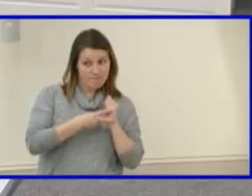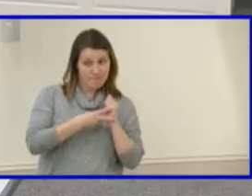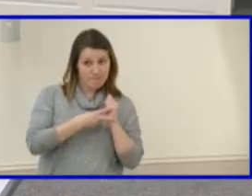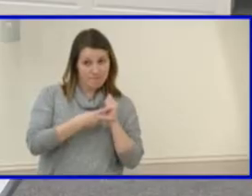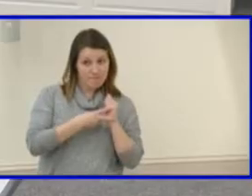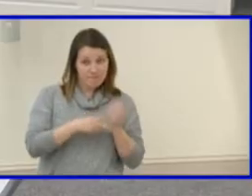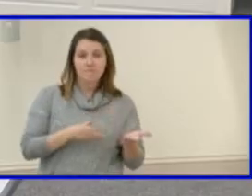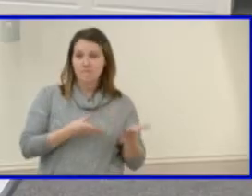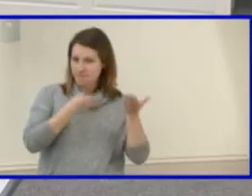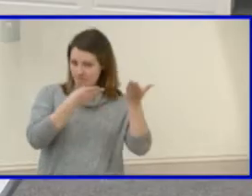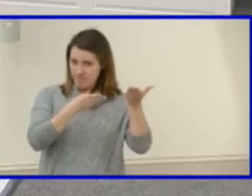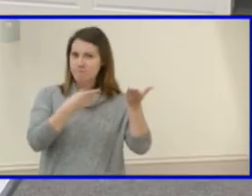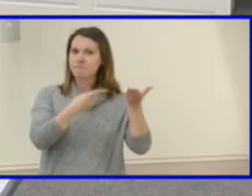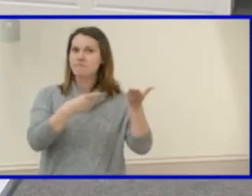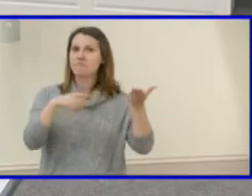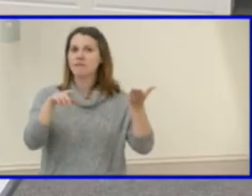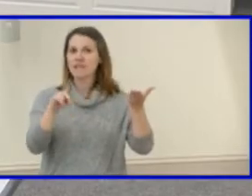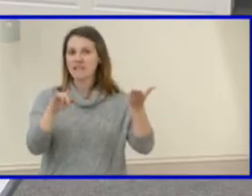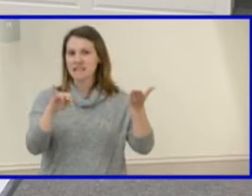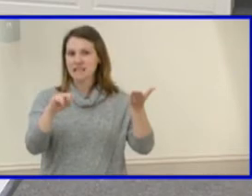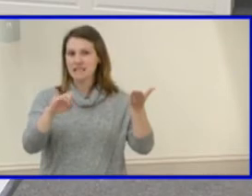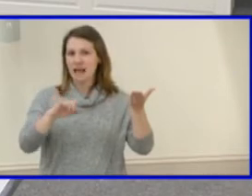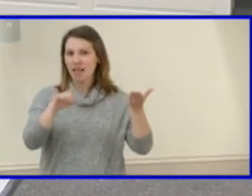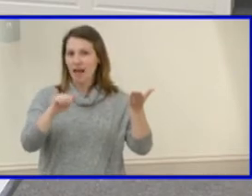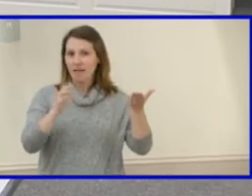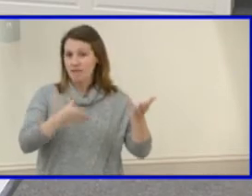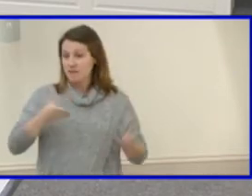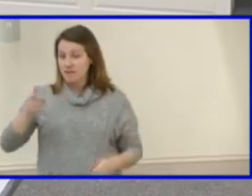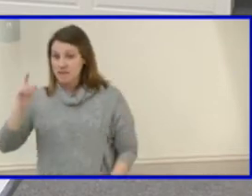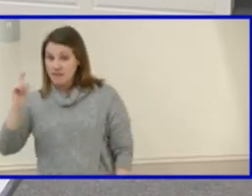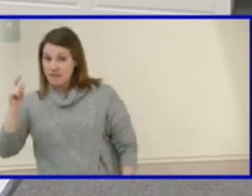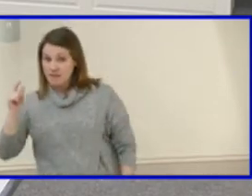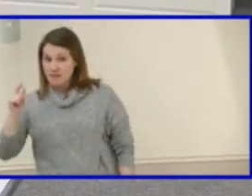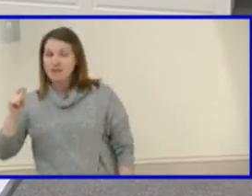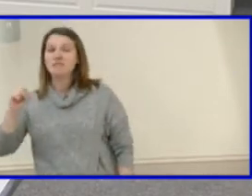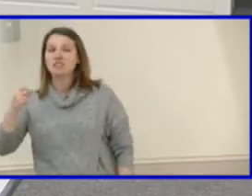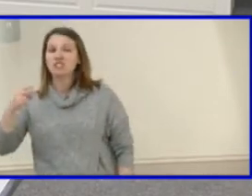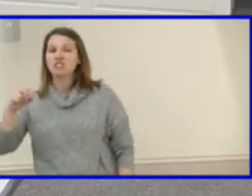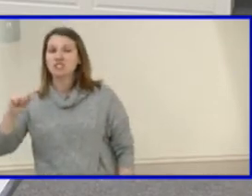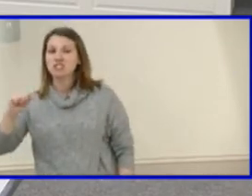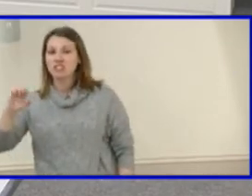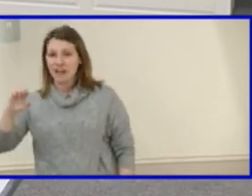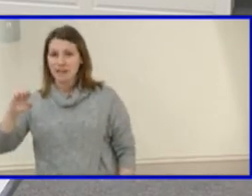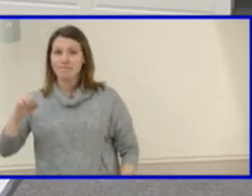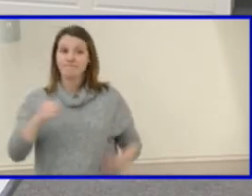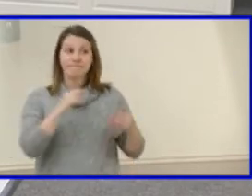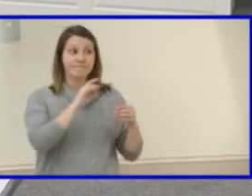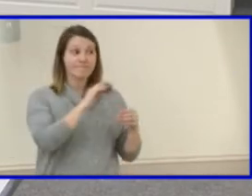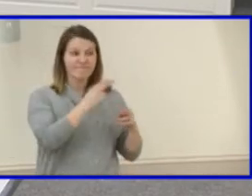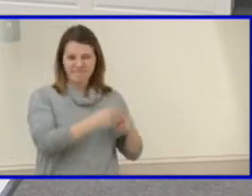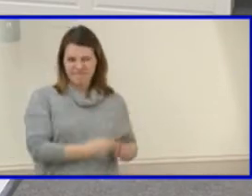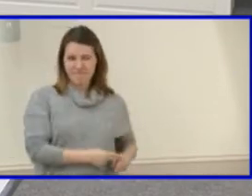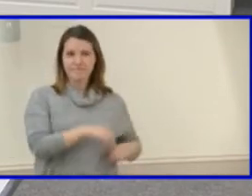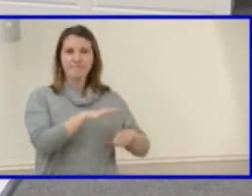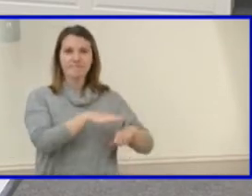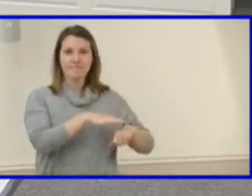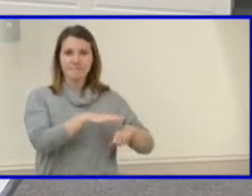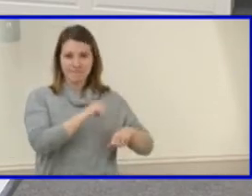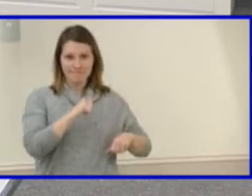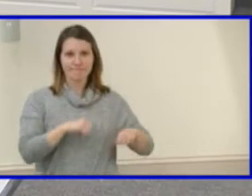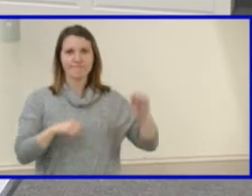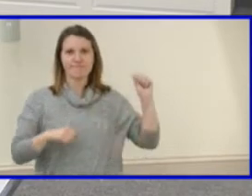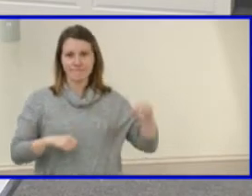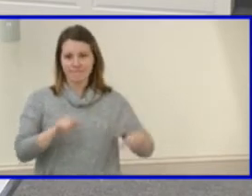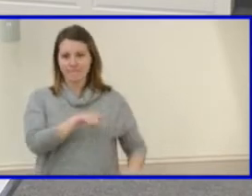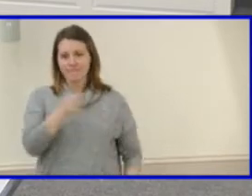So moved. Been moved by Mrs. Kinsella, is there a second? Second. Seconded by Mrs. Shea, roll call vote Ms. Atkins. Aye. Ms. Kinsella. Aye. Ms. Ogburn.